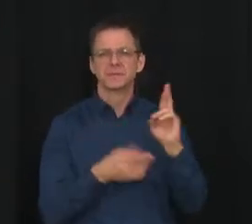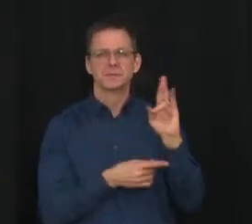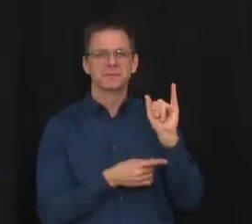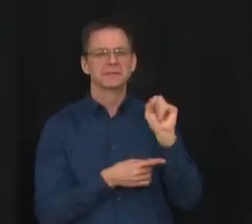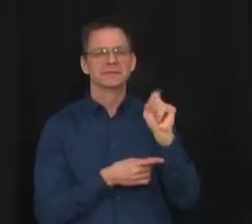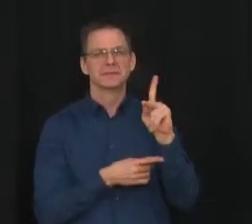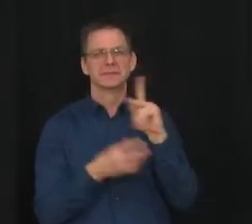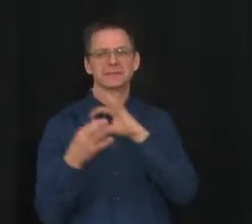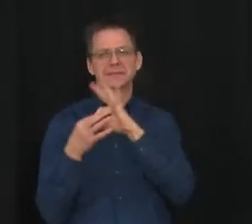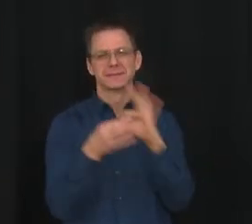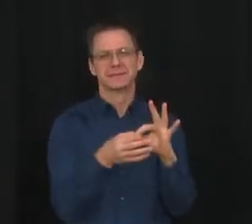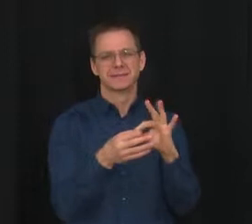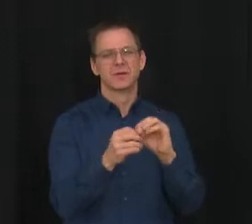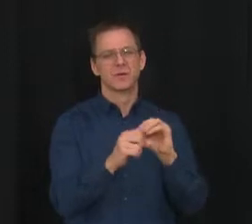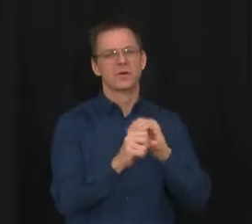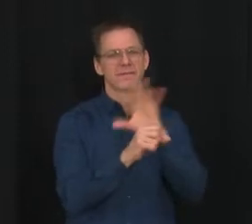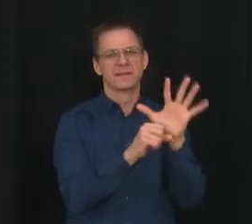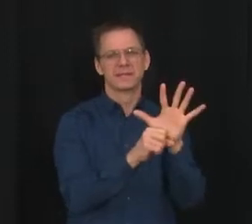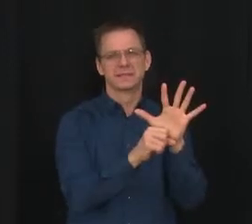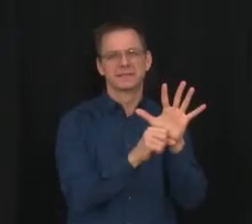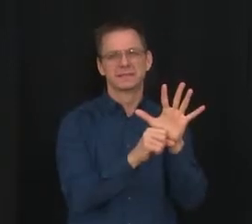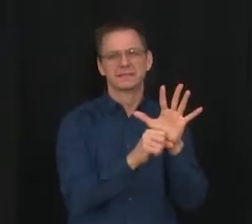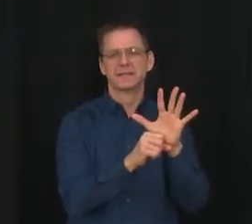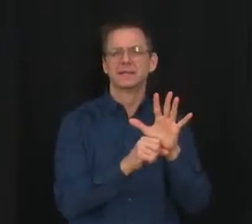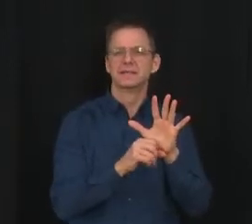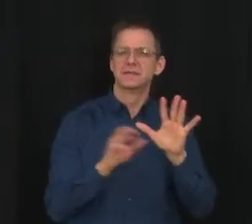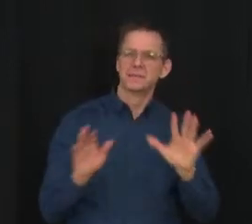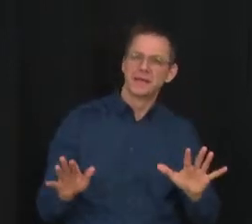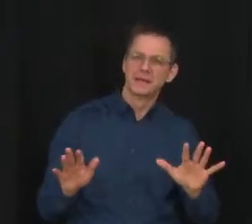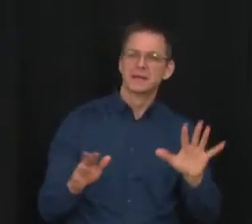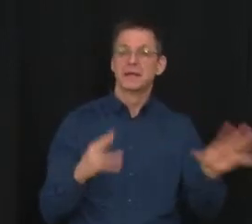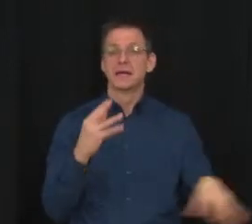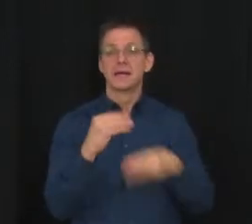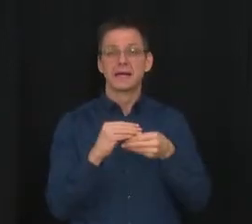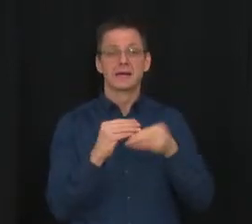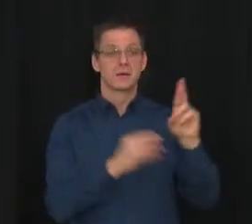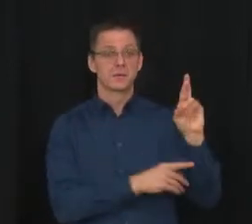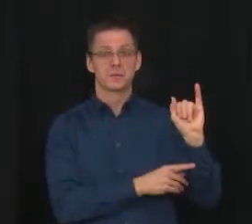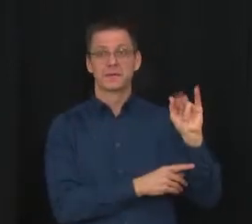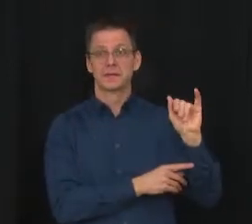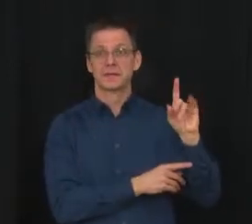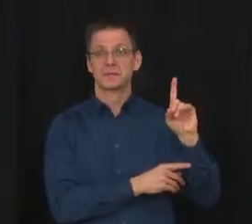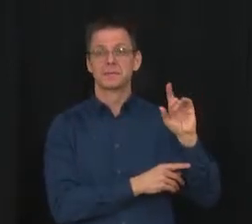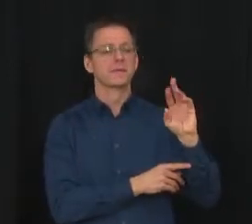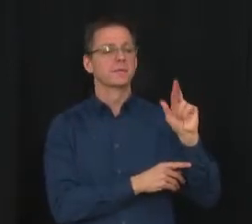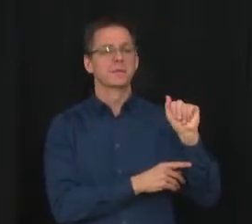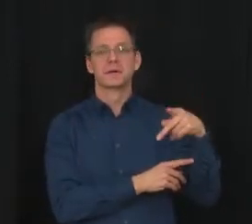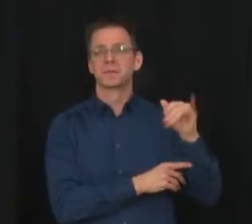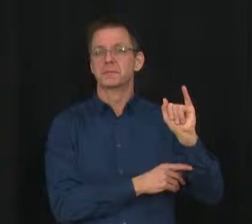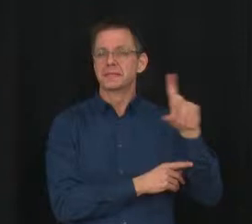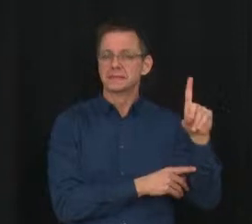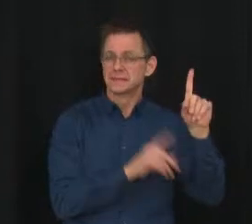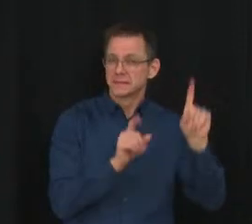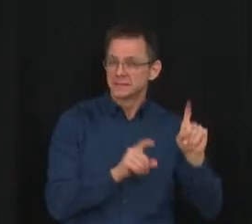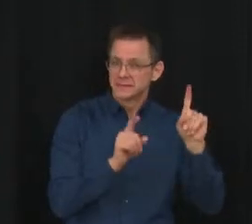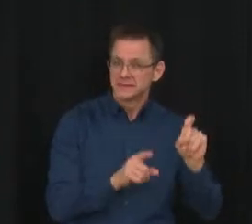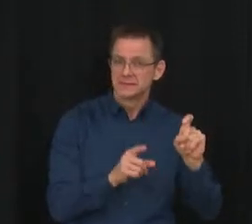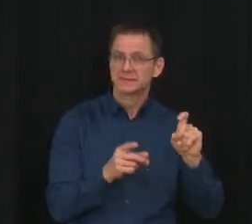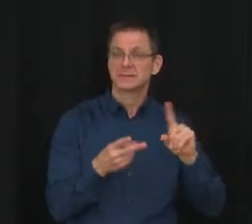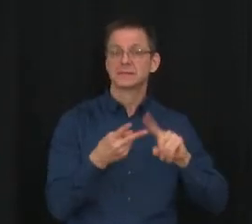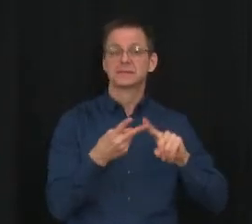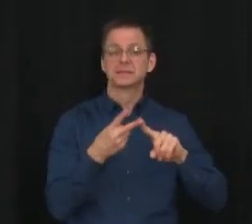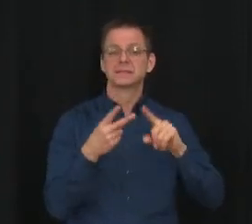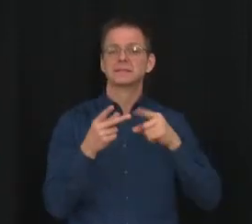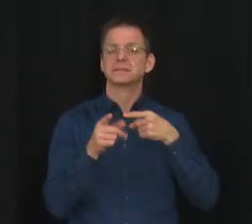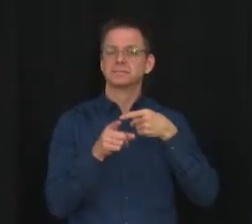The use of rapid testing and medical masks, in addition to the measures already in place, will help to protect students and staff as they